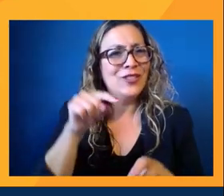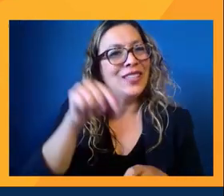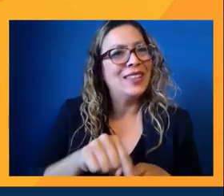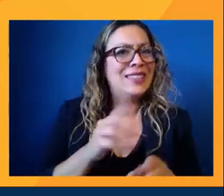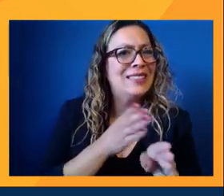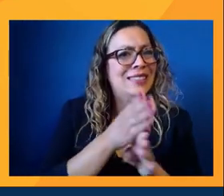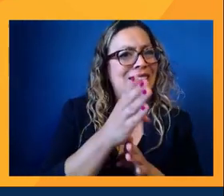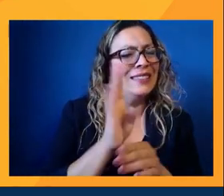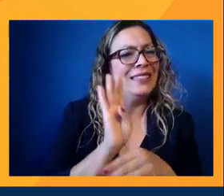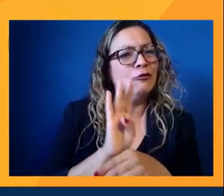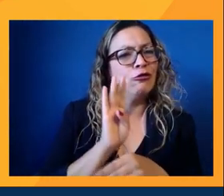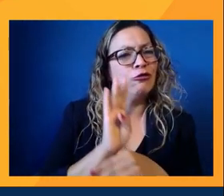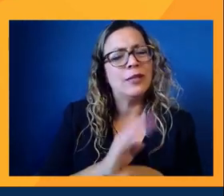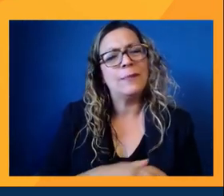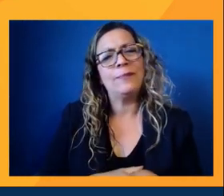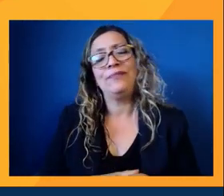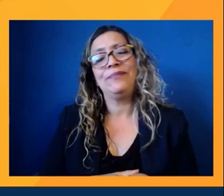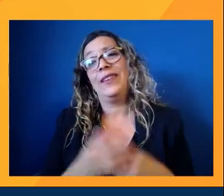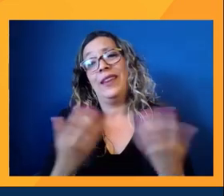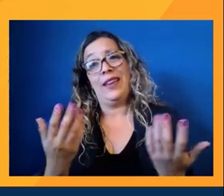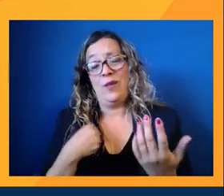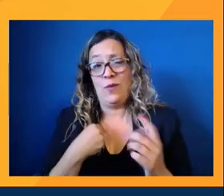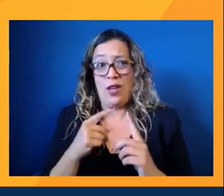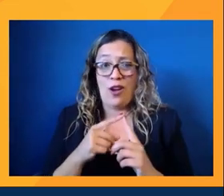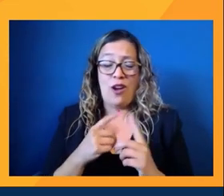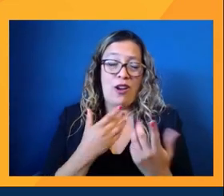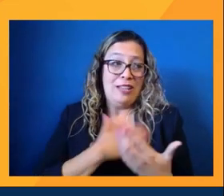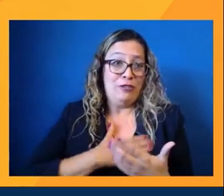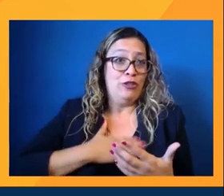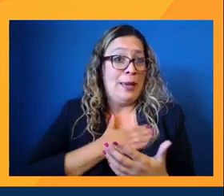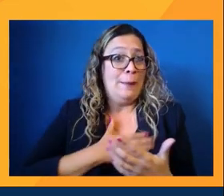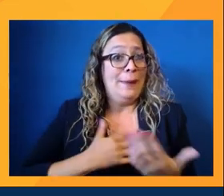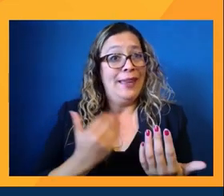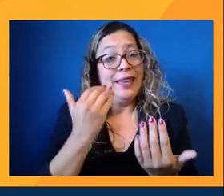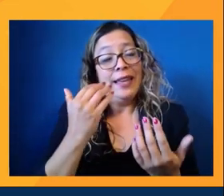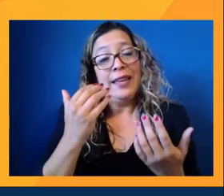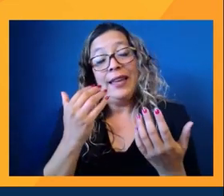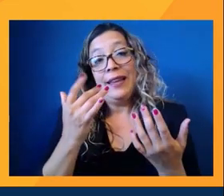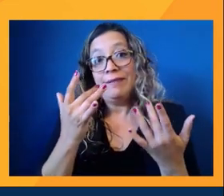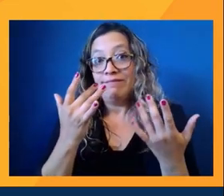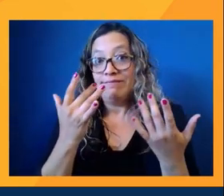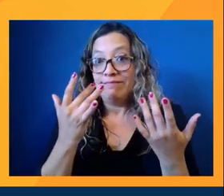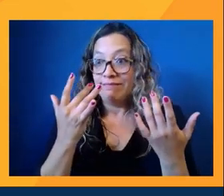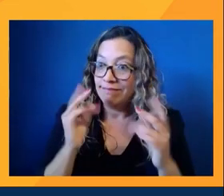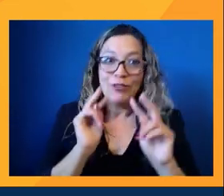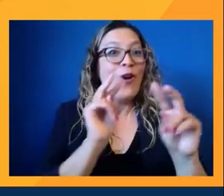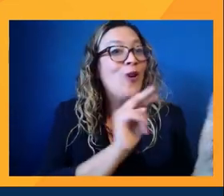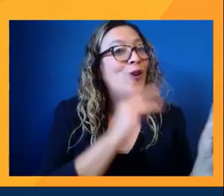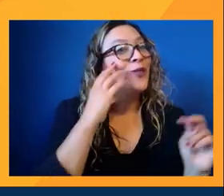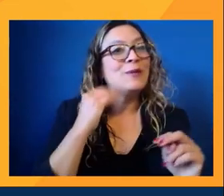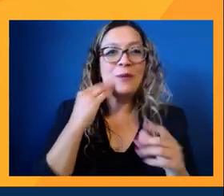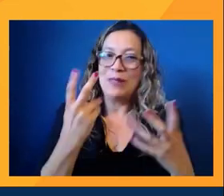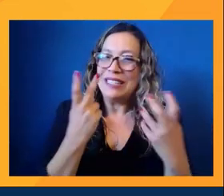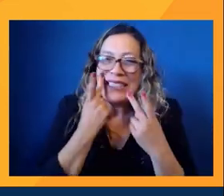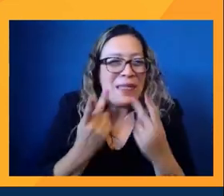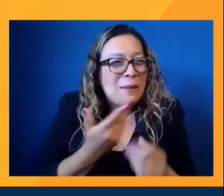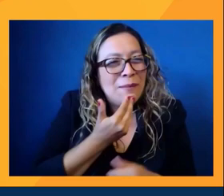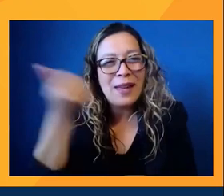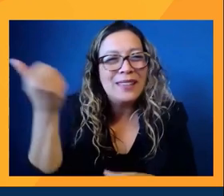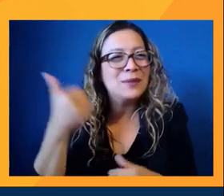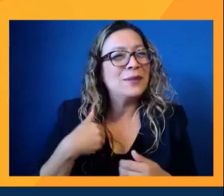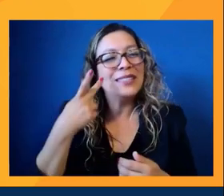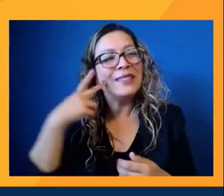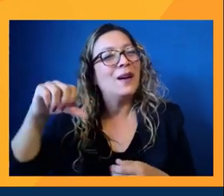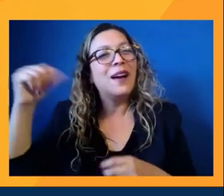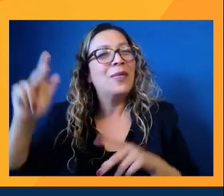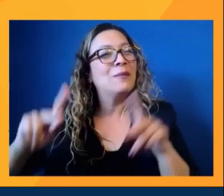And because we are avid entertainment consumers, we want to see the best. We want to see what other people are talking about.